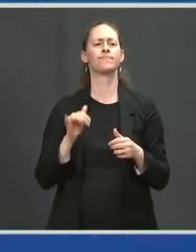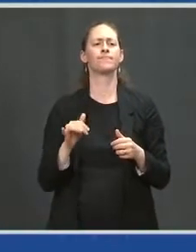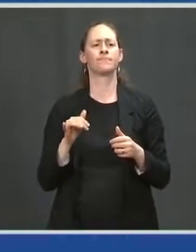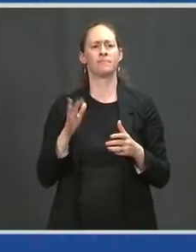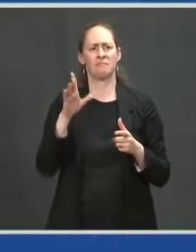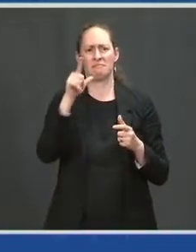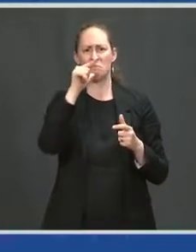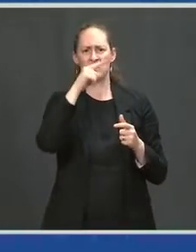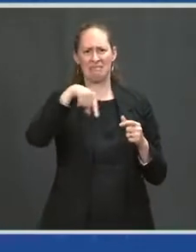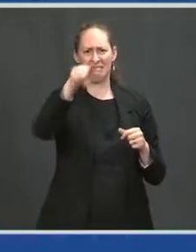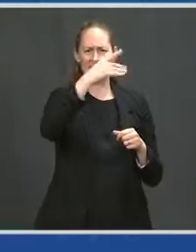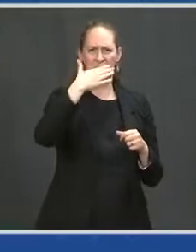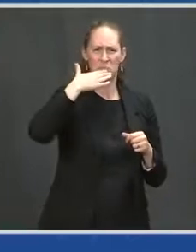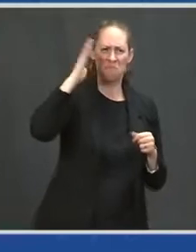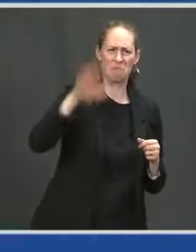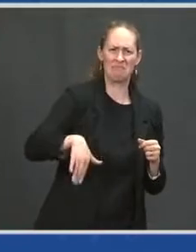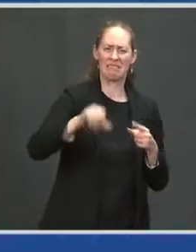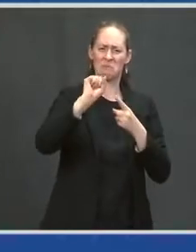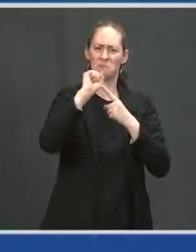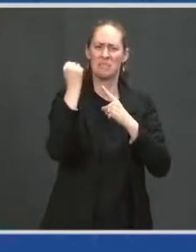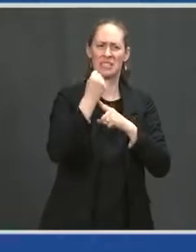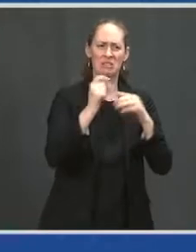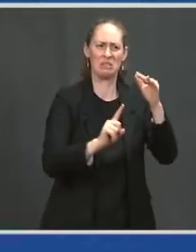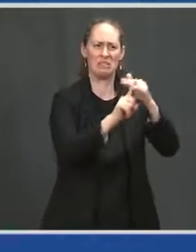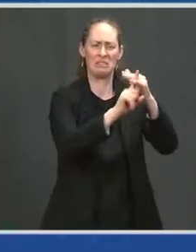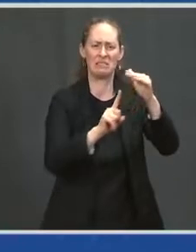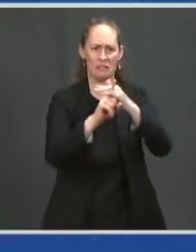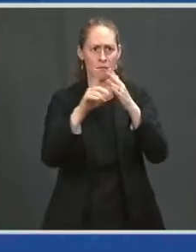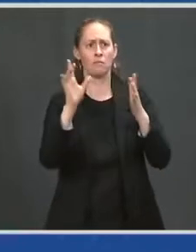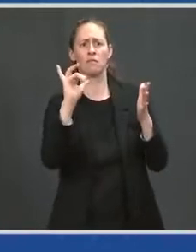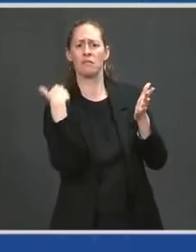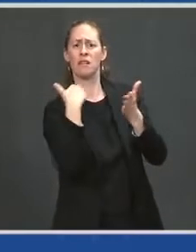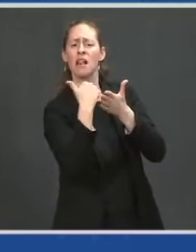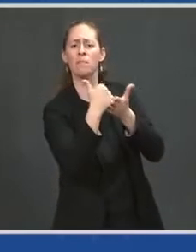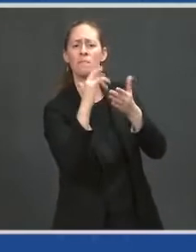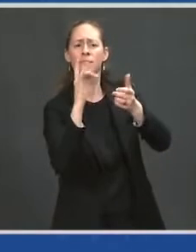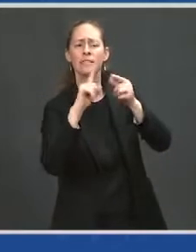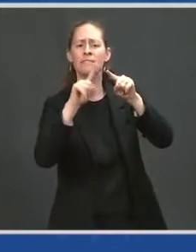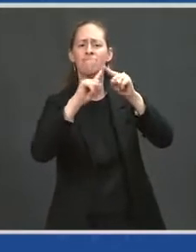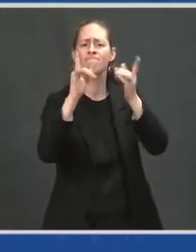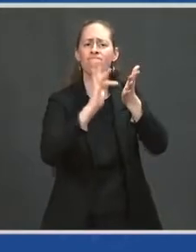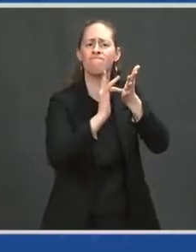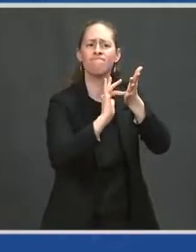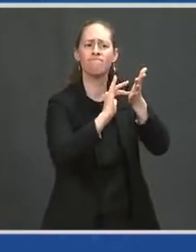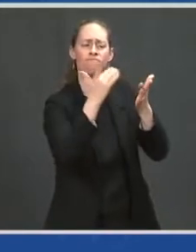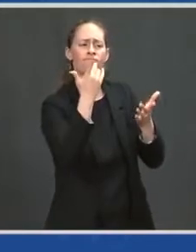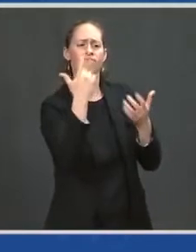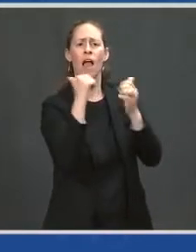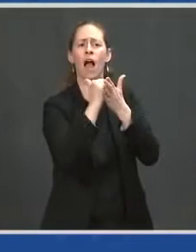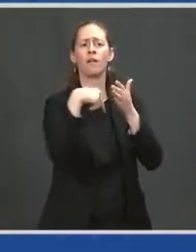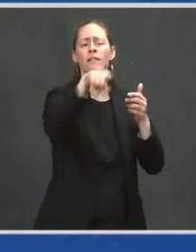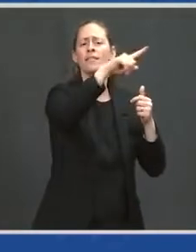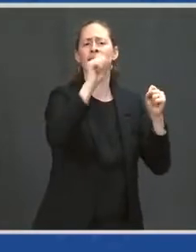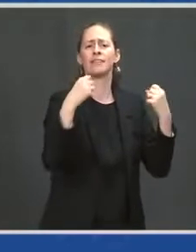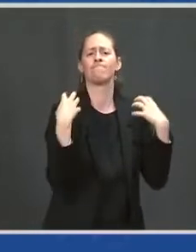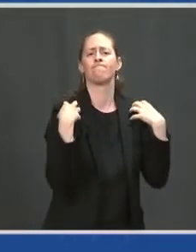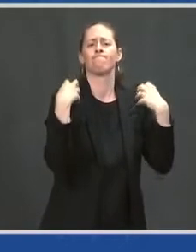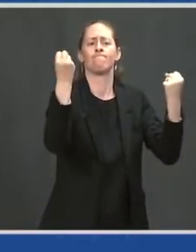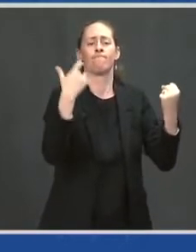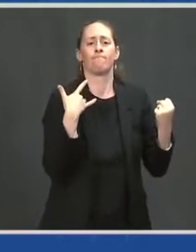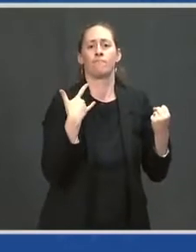drugs that are able to deal with this and prevent, in some cases, but recover, help recovery.